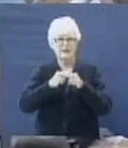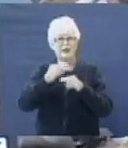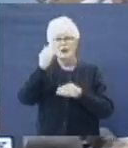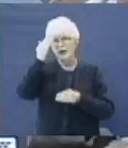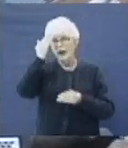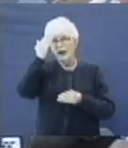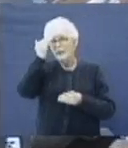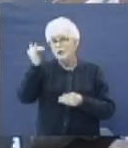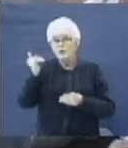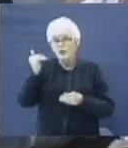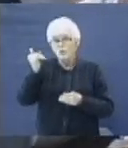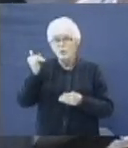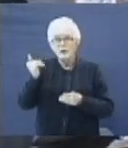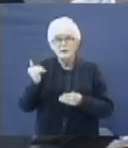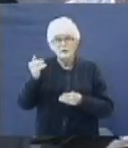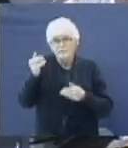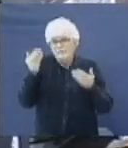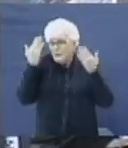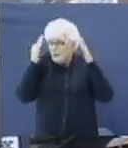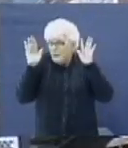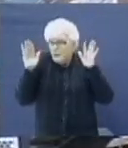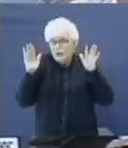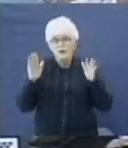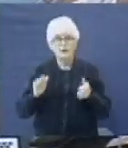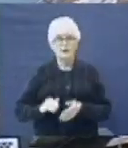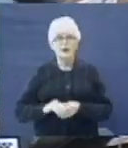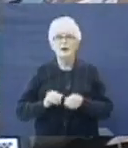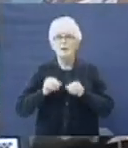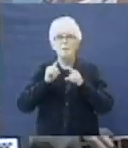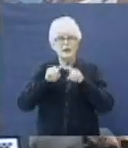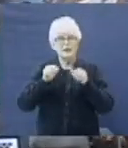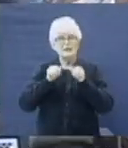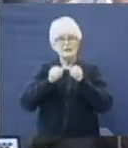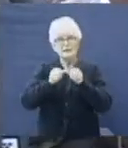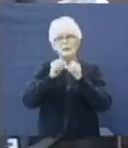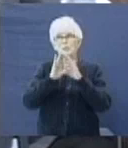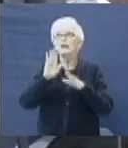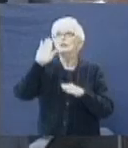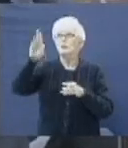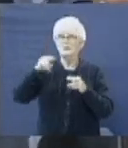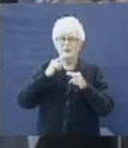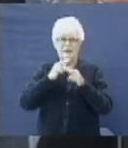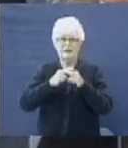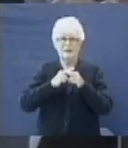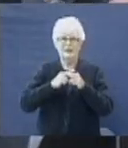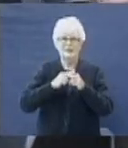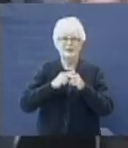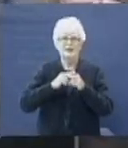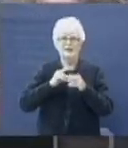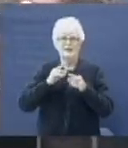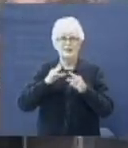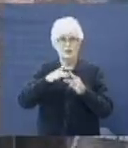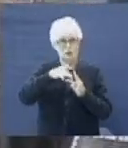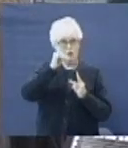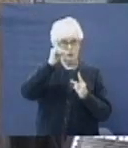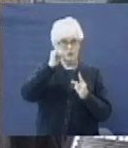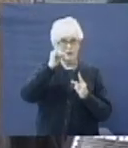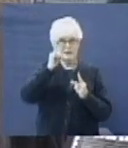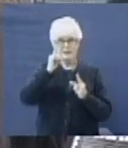I don't know why this happened, God. But I still bless your name. Here's his choice.